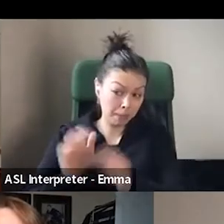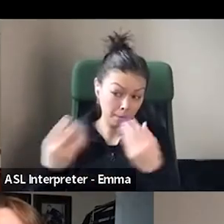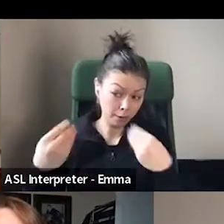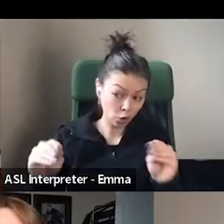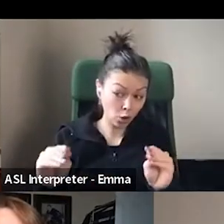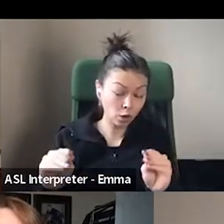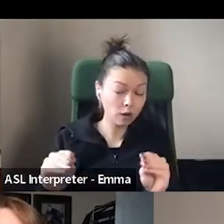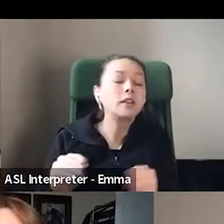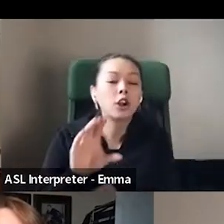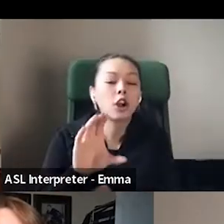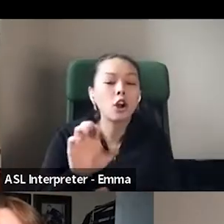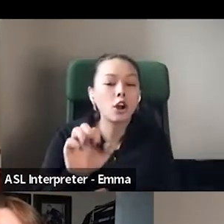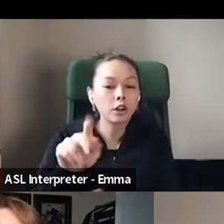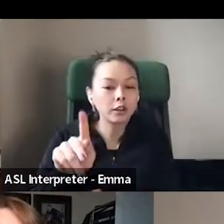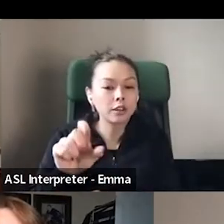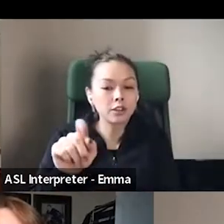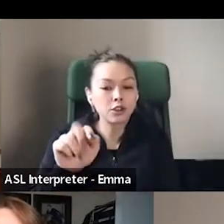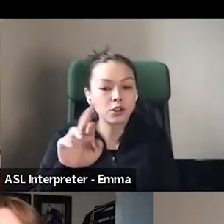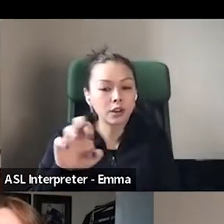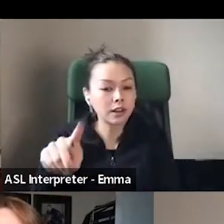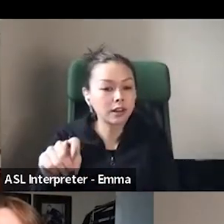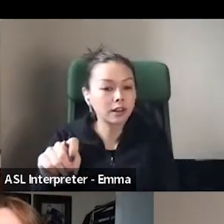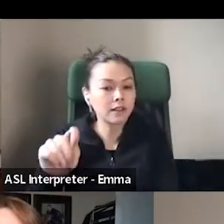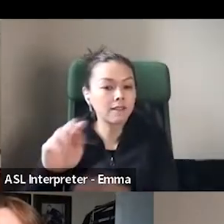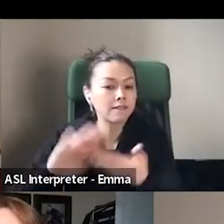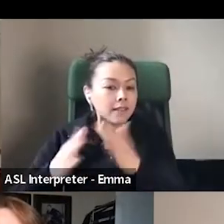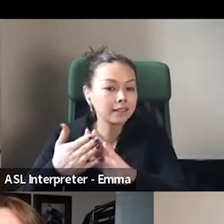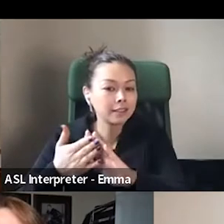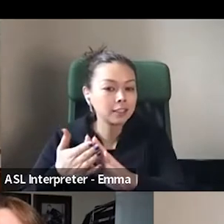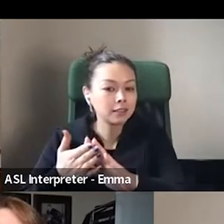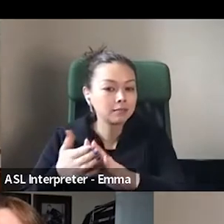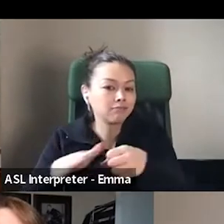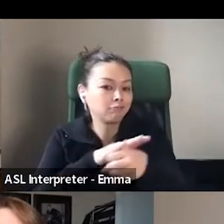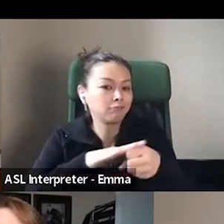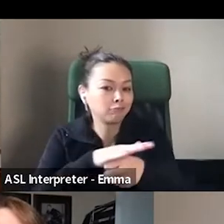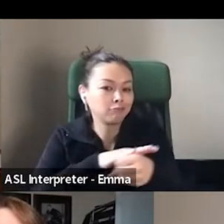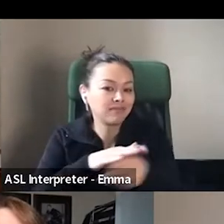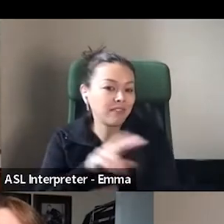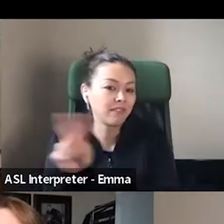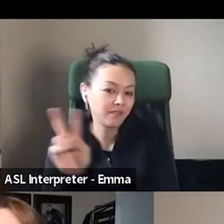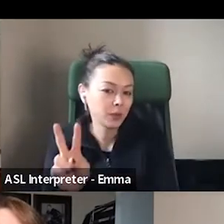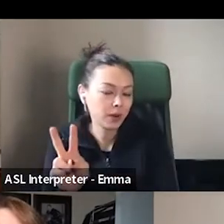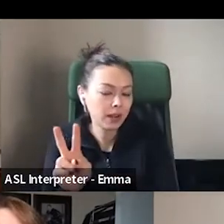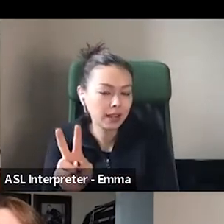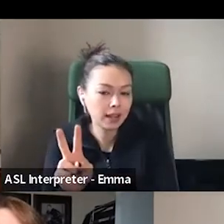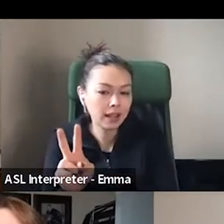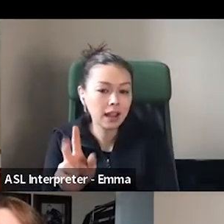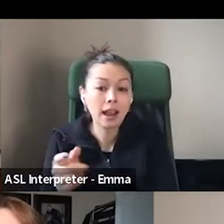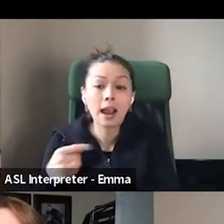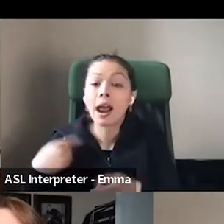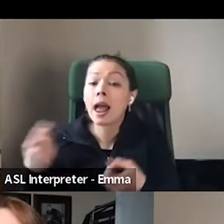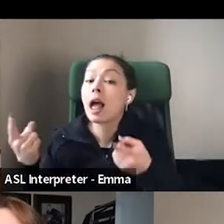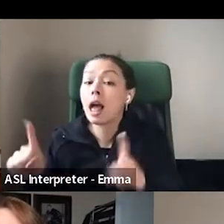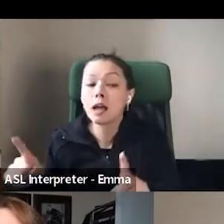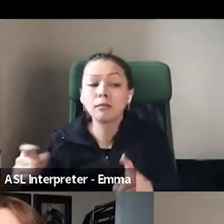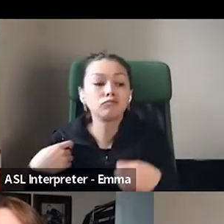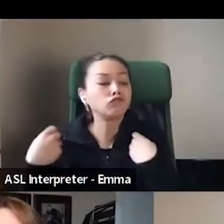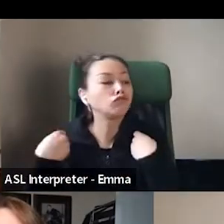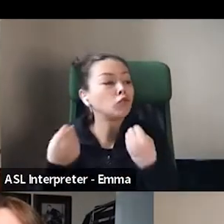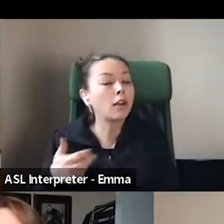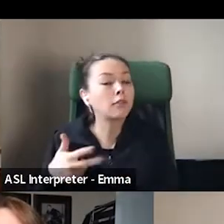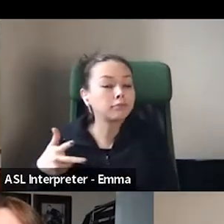So we went and drove down there and there was a space release. So, uh, and there's never spaces released down here.